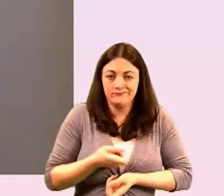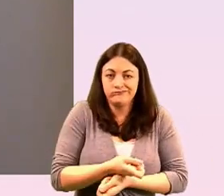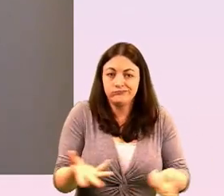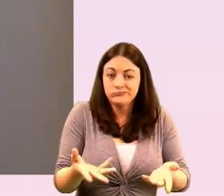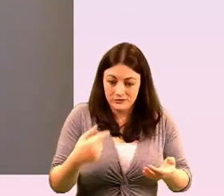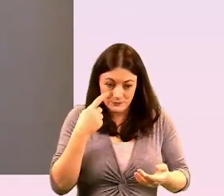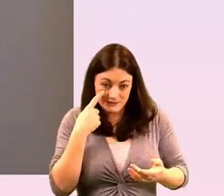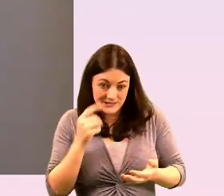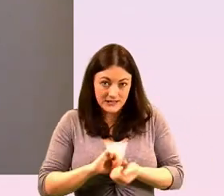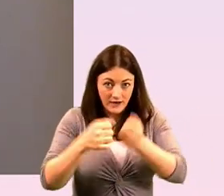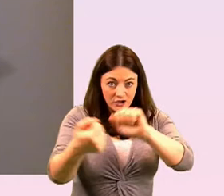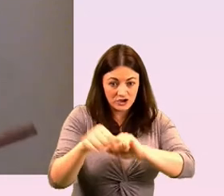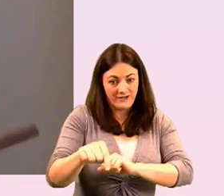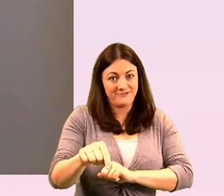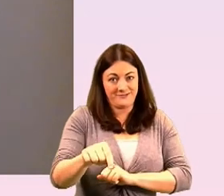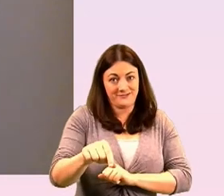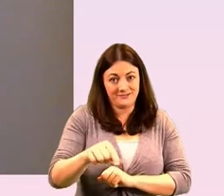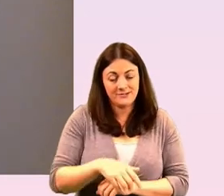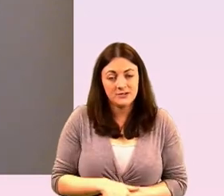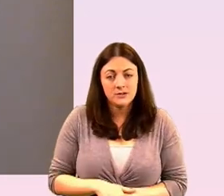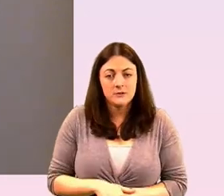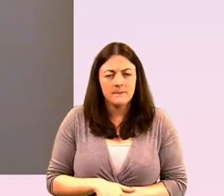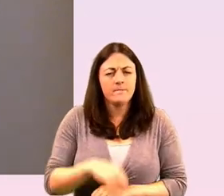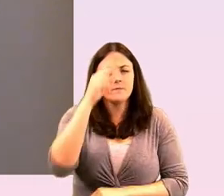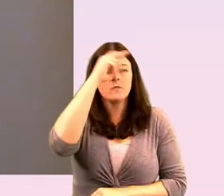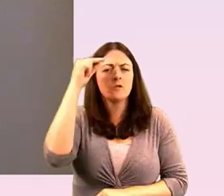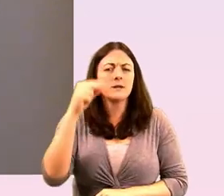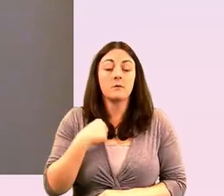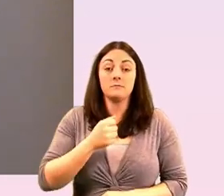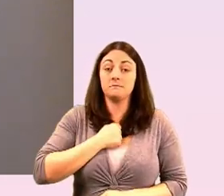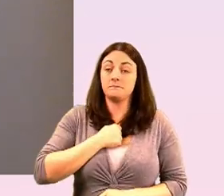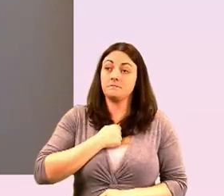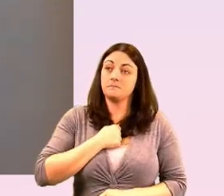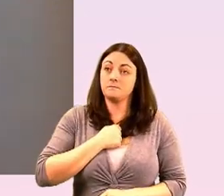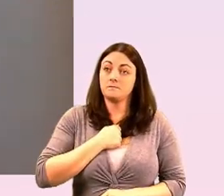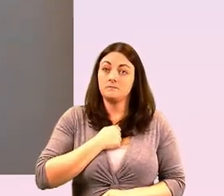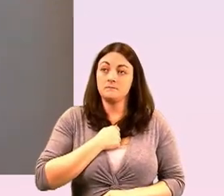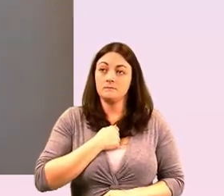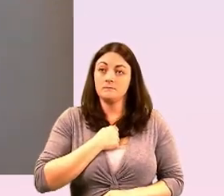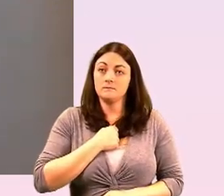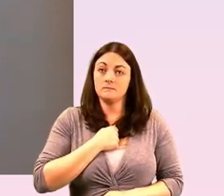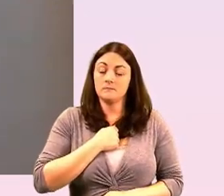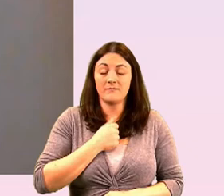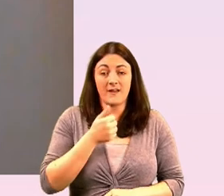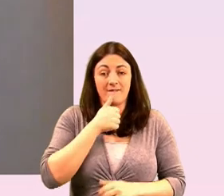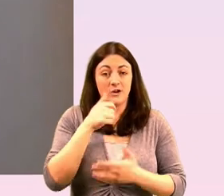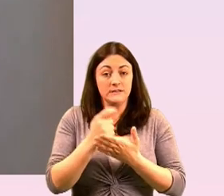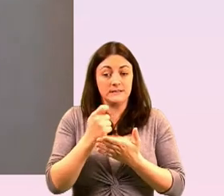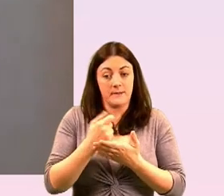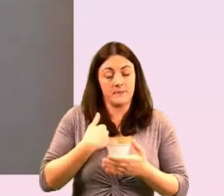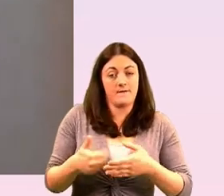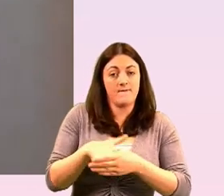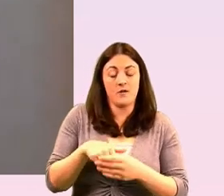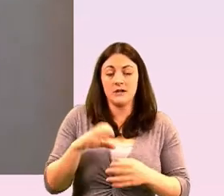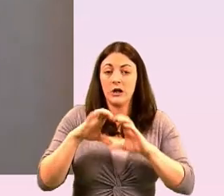change and so to actually uh share a little um my first uh encounter with community foundation for ireland